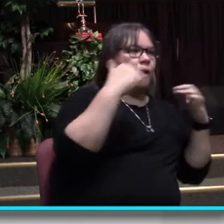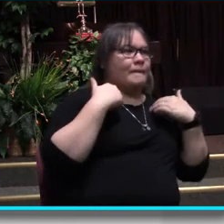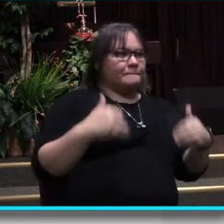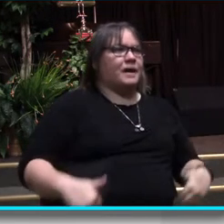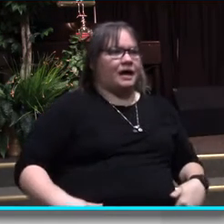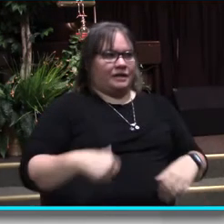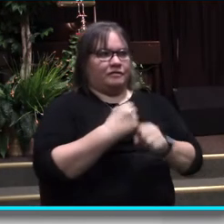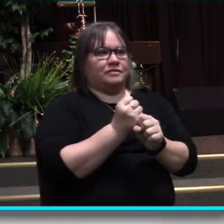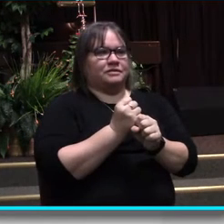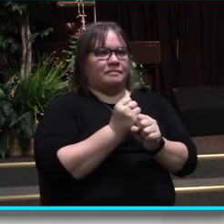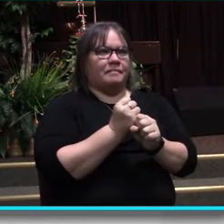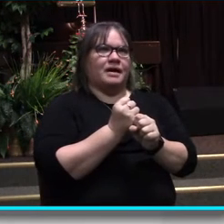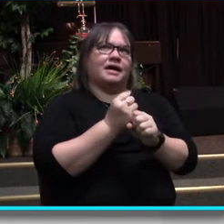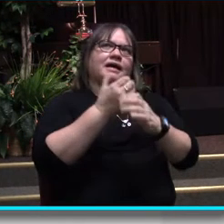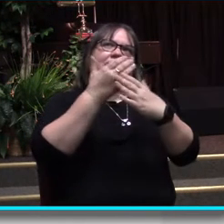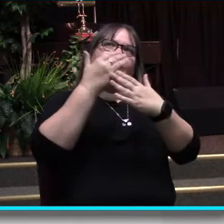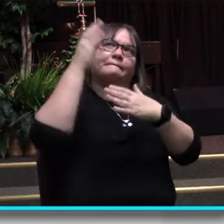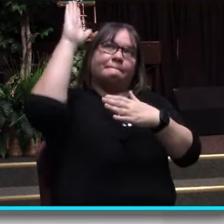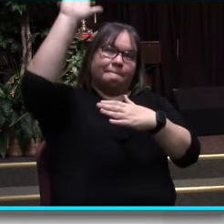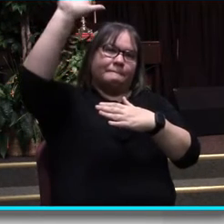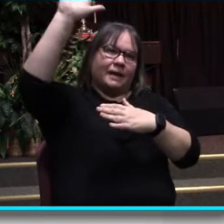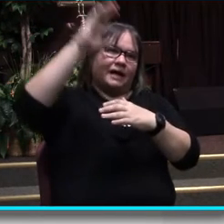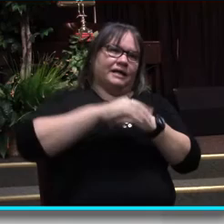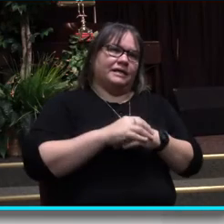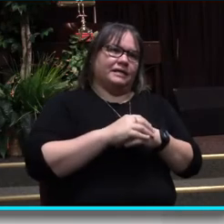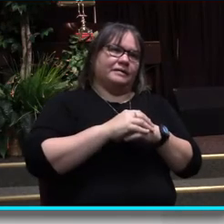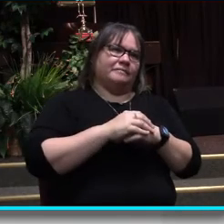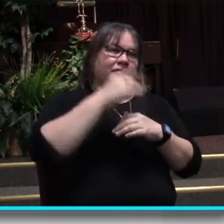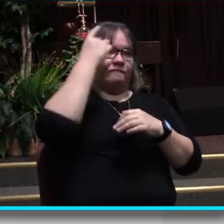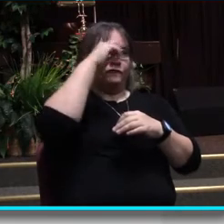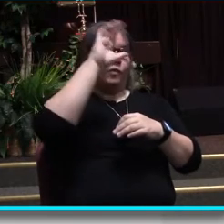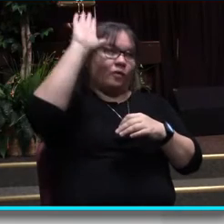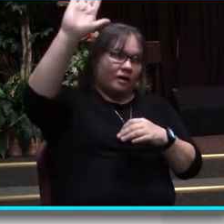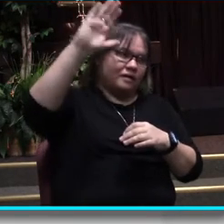by God for God to honor God.